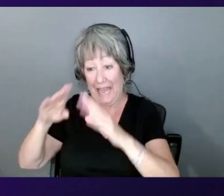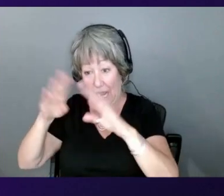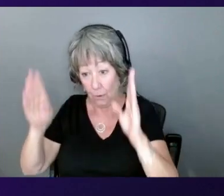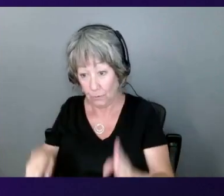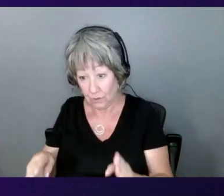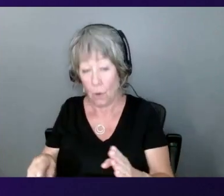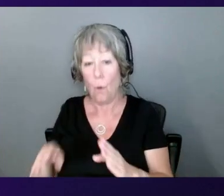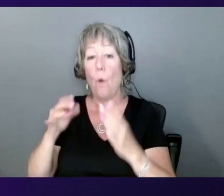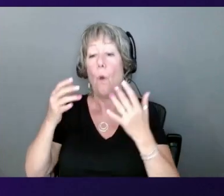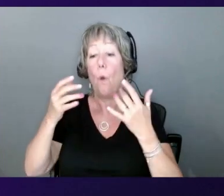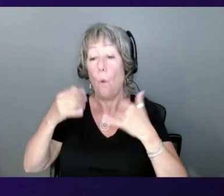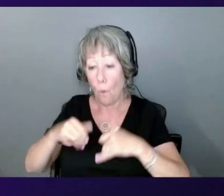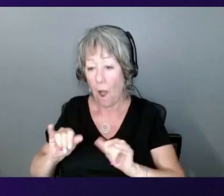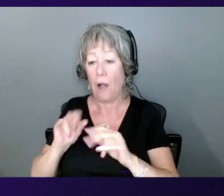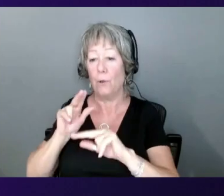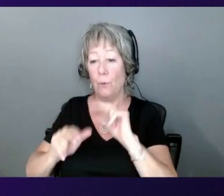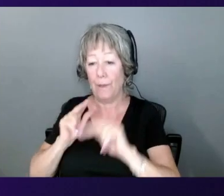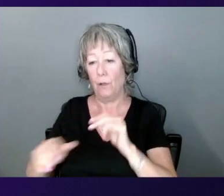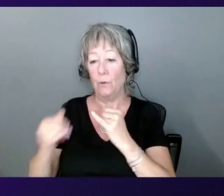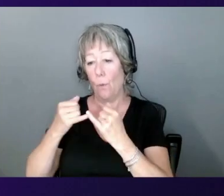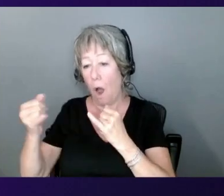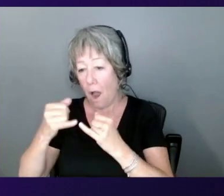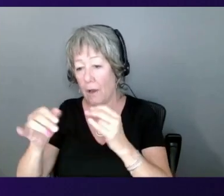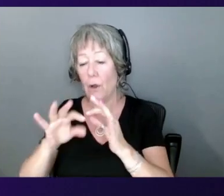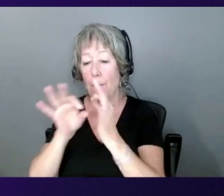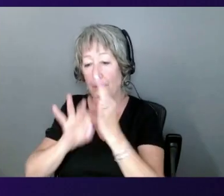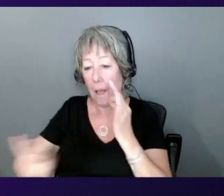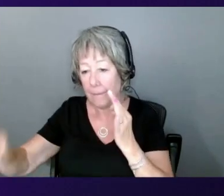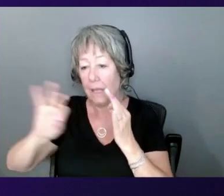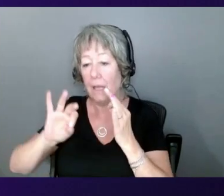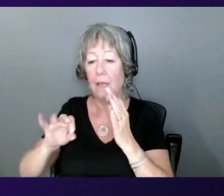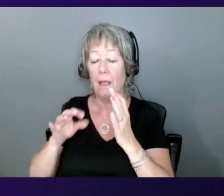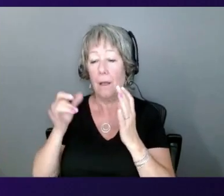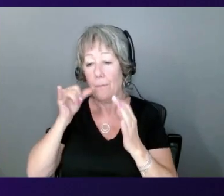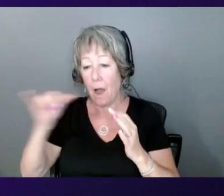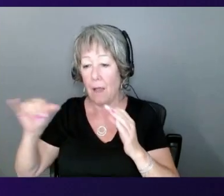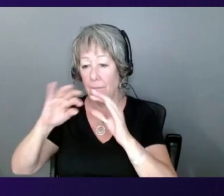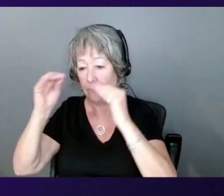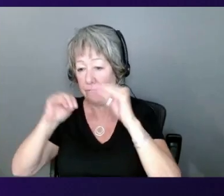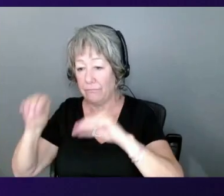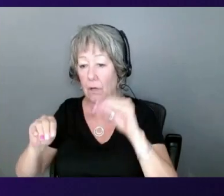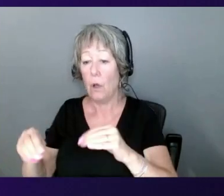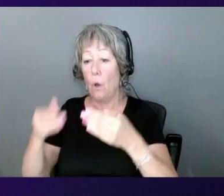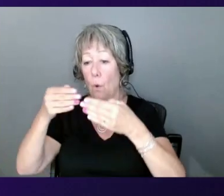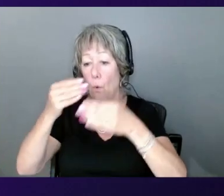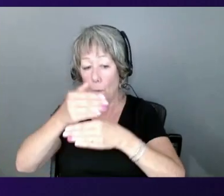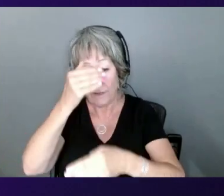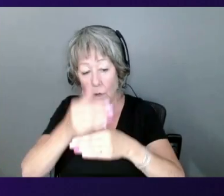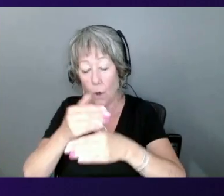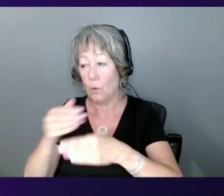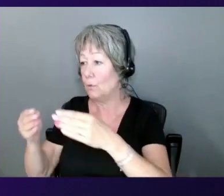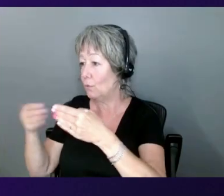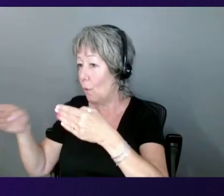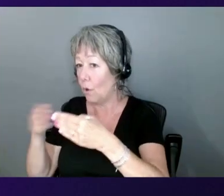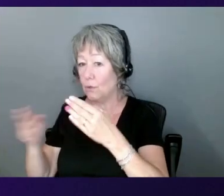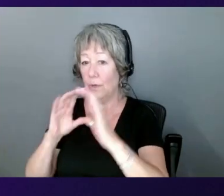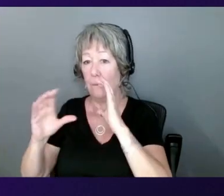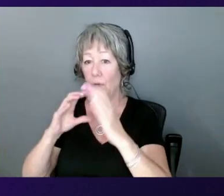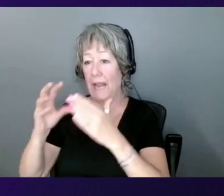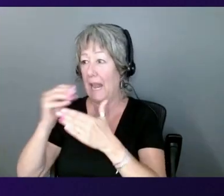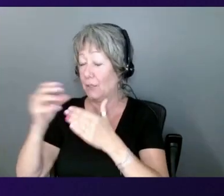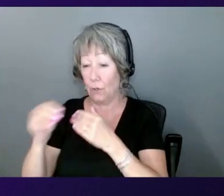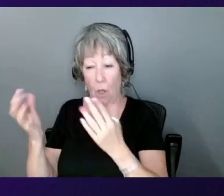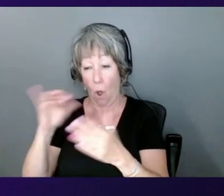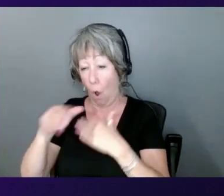wires, the ventilation ducts, and putting the windows and the doors to communicate with the external world. Except this time,